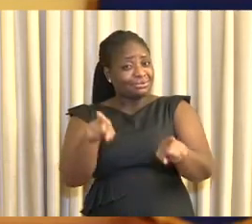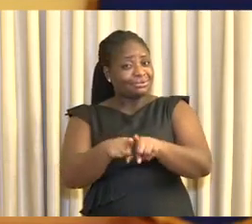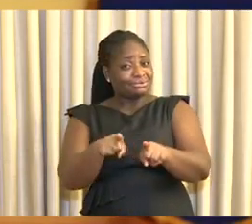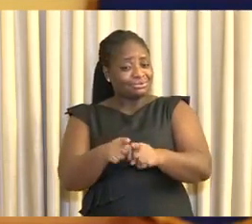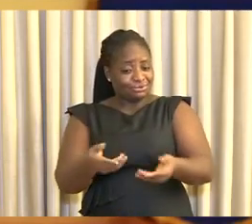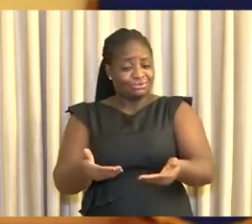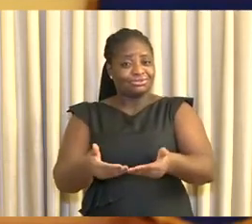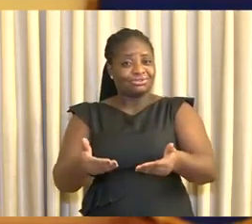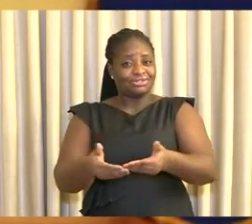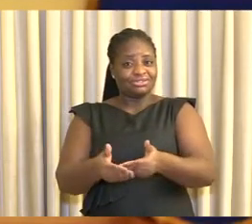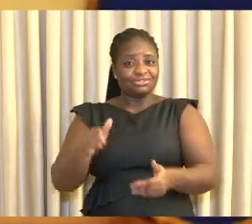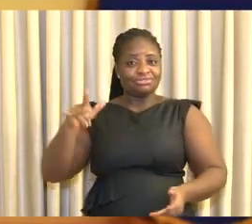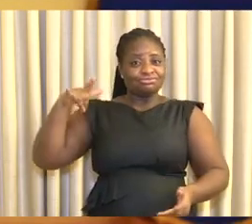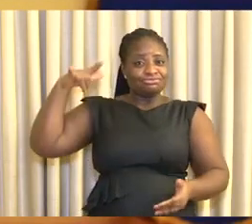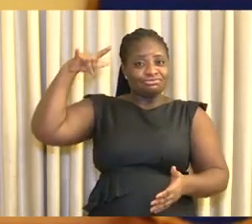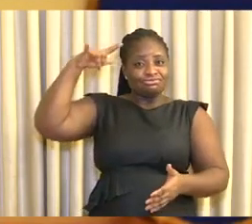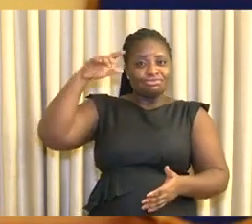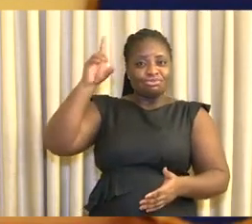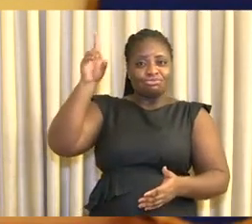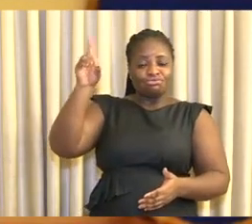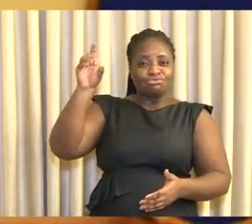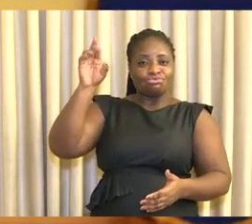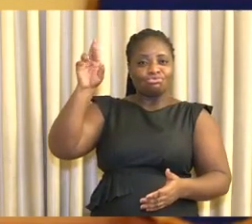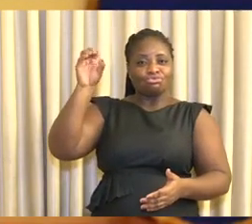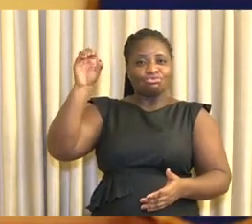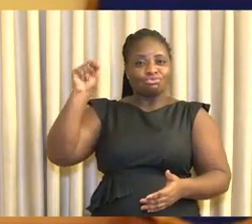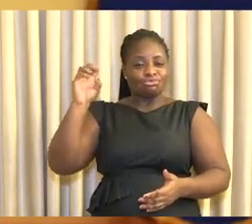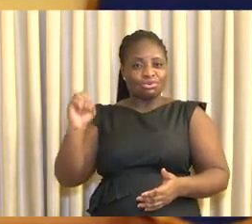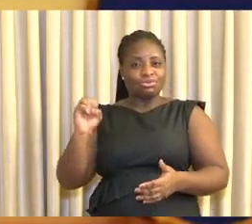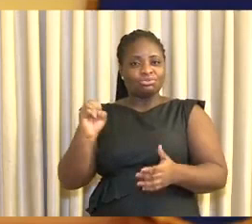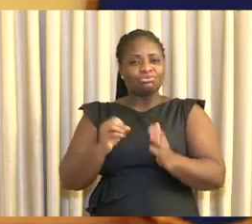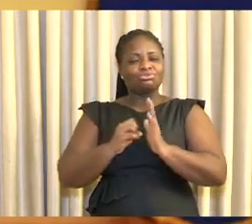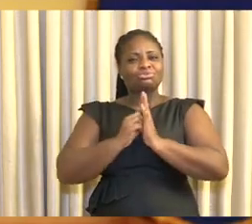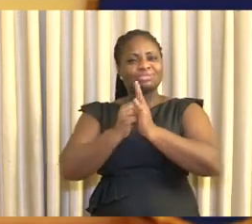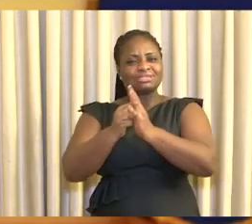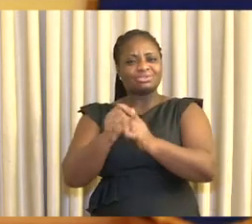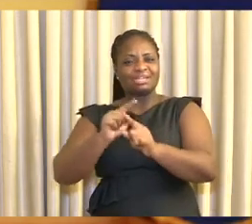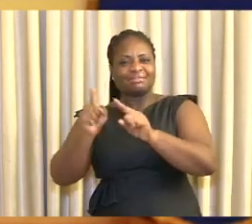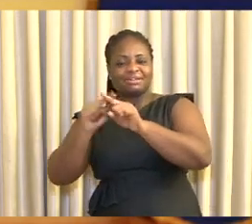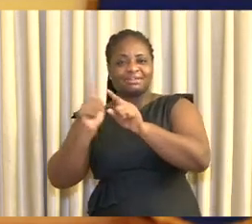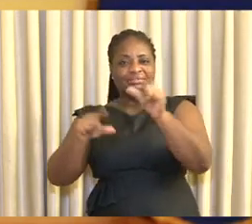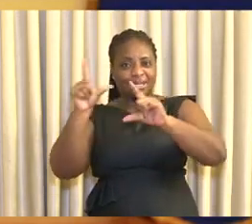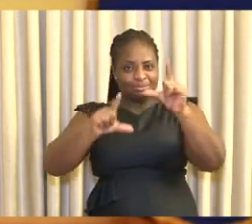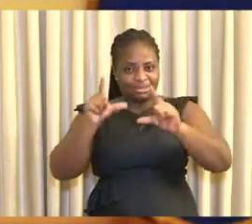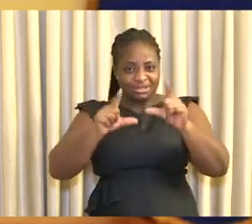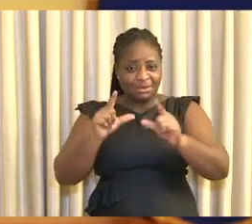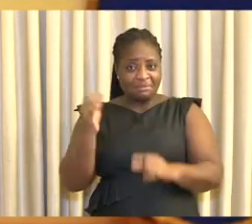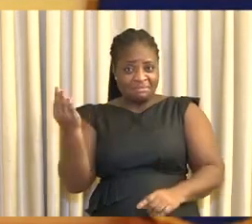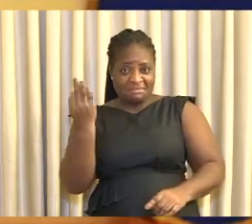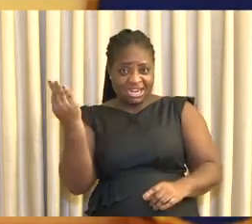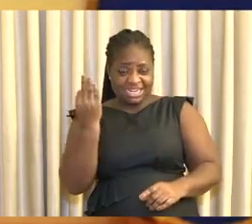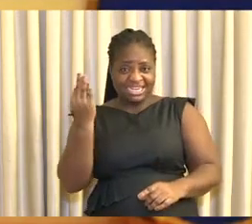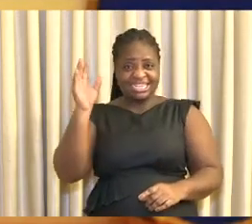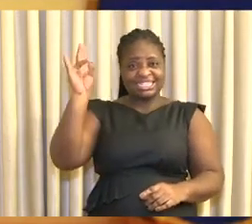the use of drones to expedite the transportation of samples to laboratory centers. On Friday 17